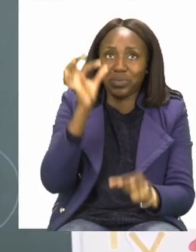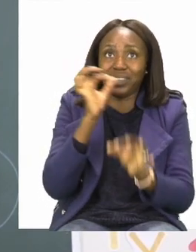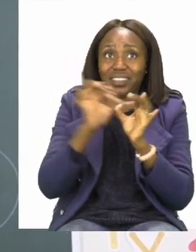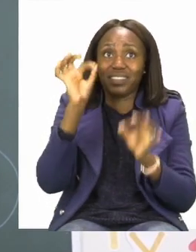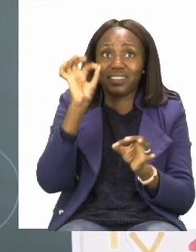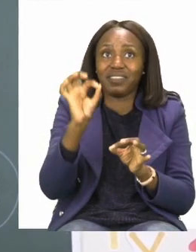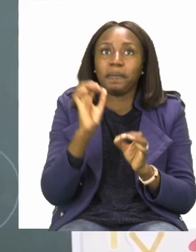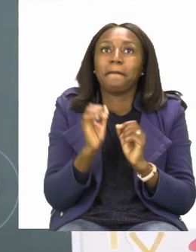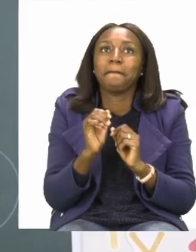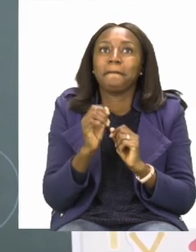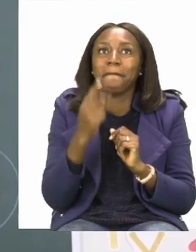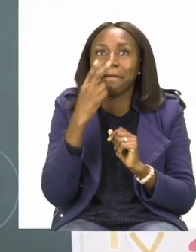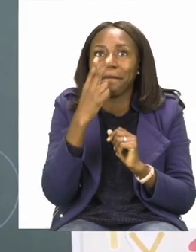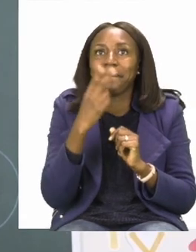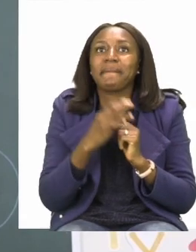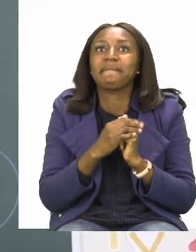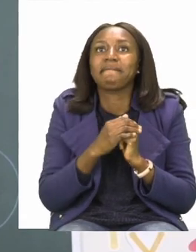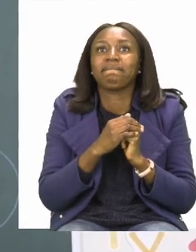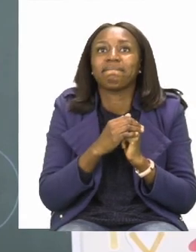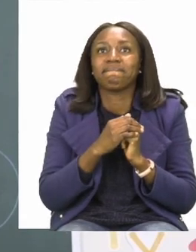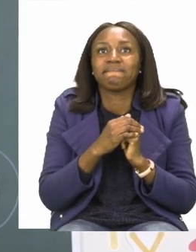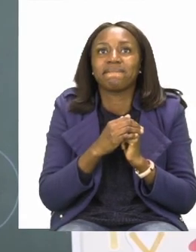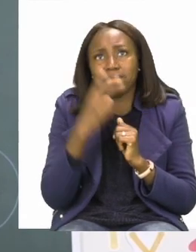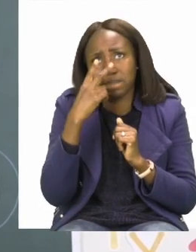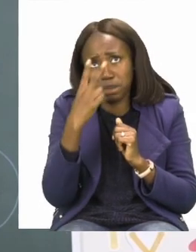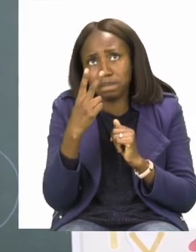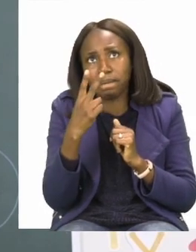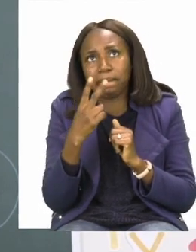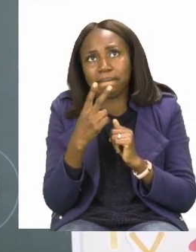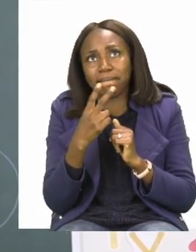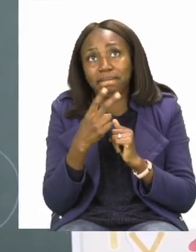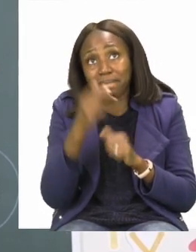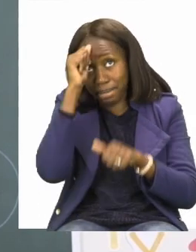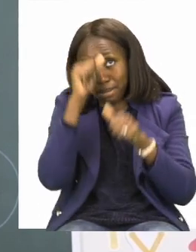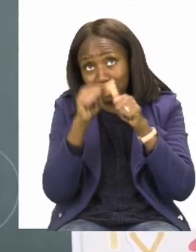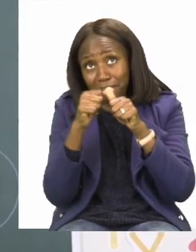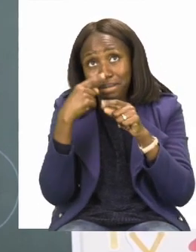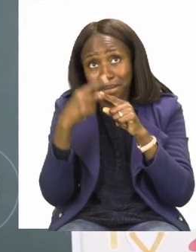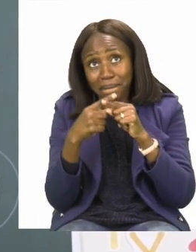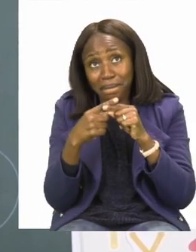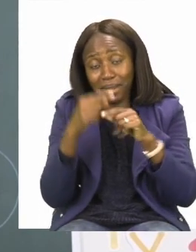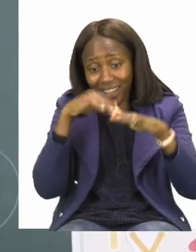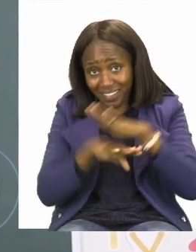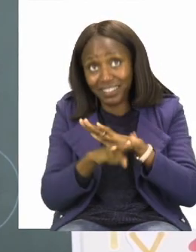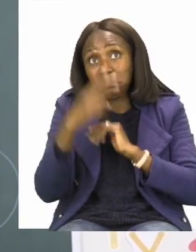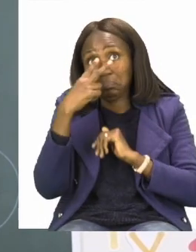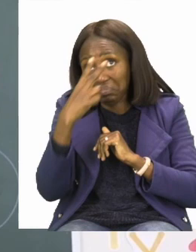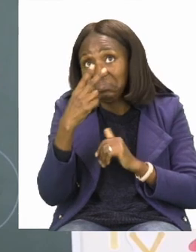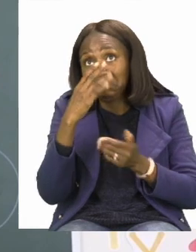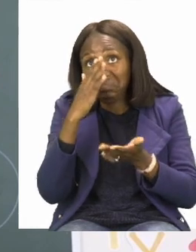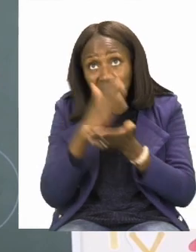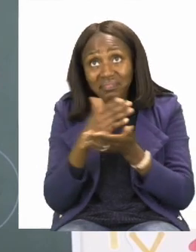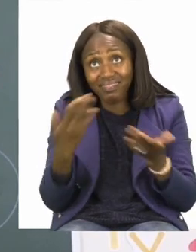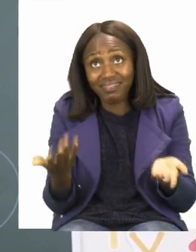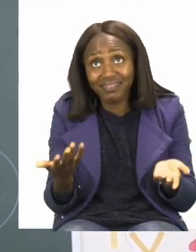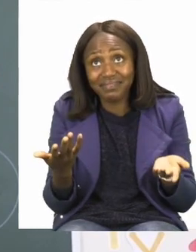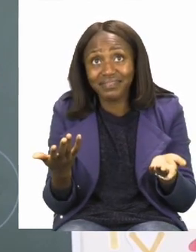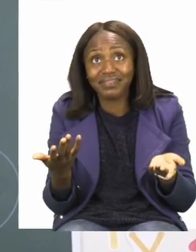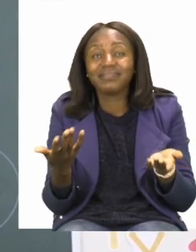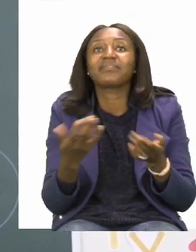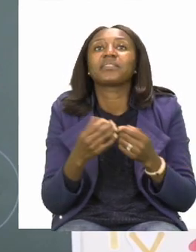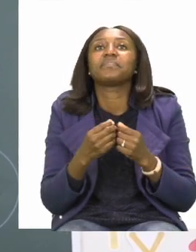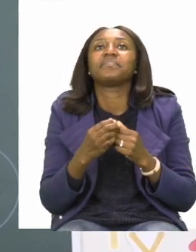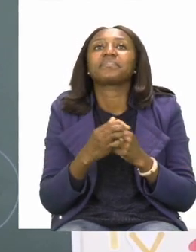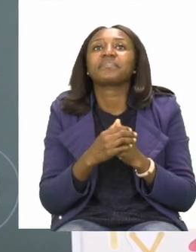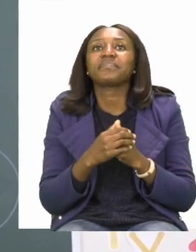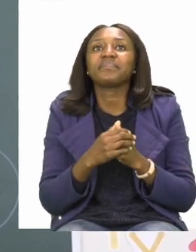cute little candle. And our candle, we said the candle will sink. So, let's see if the candle